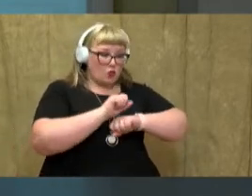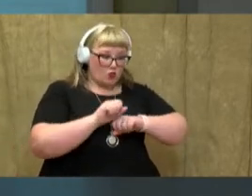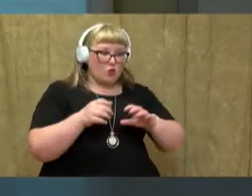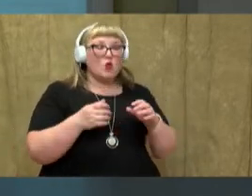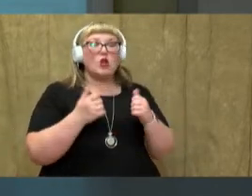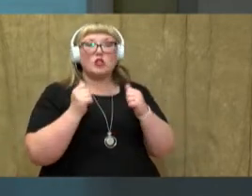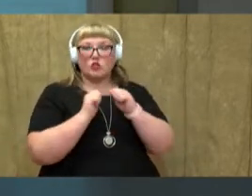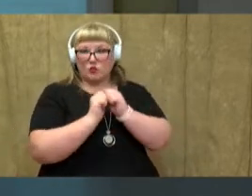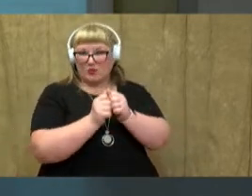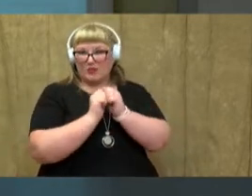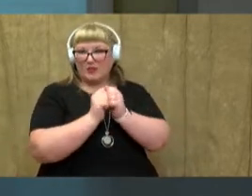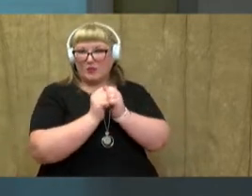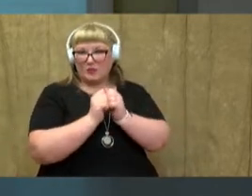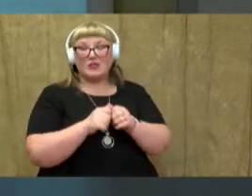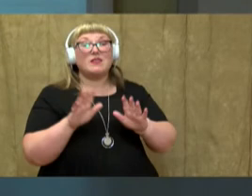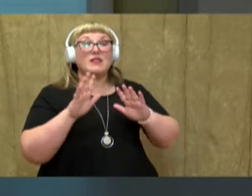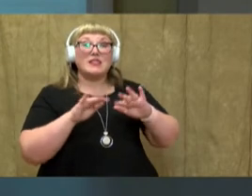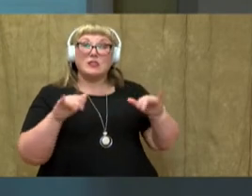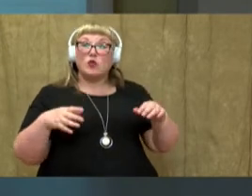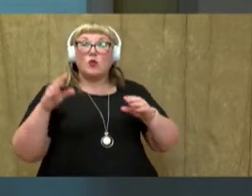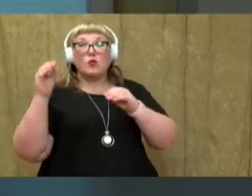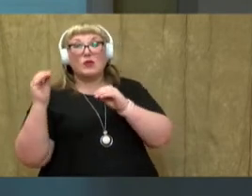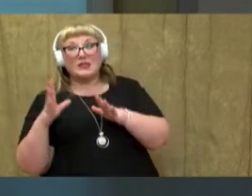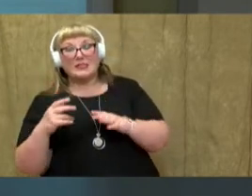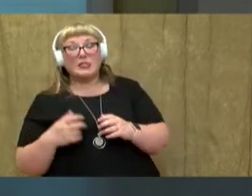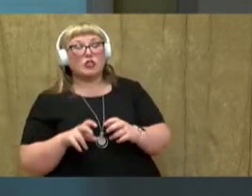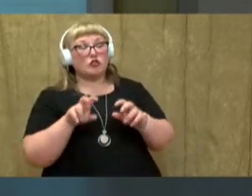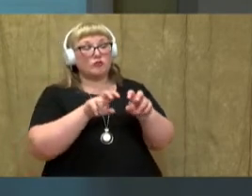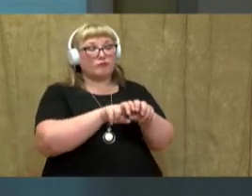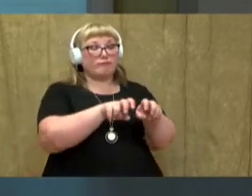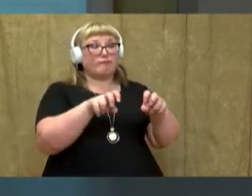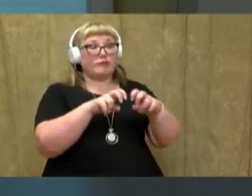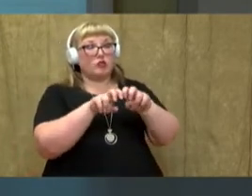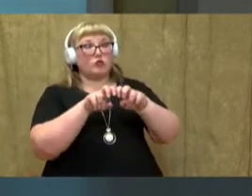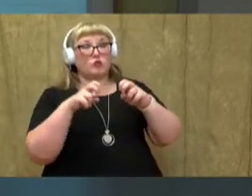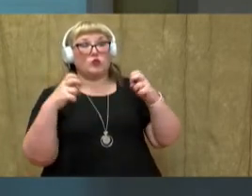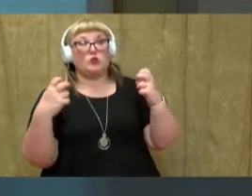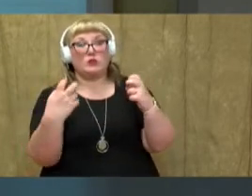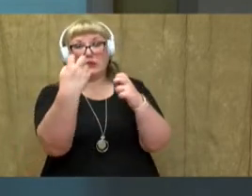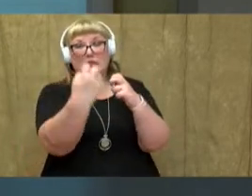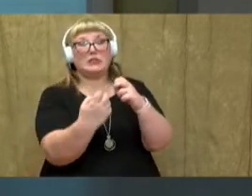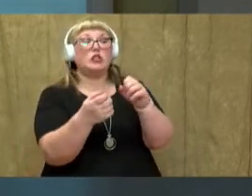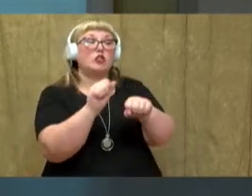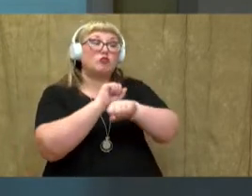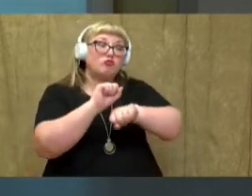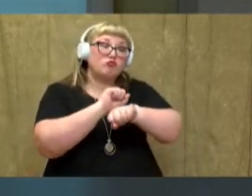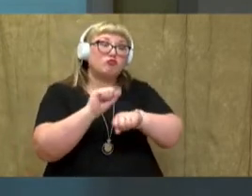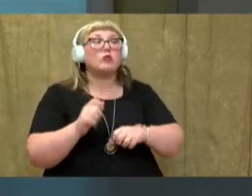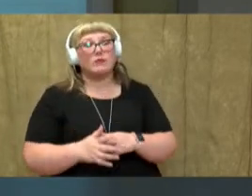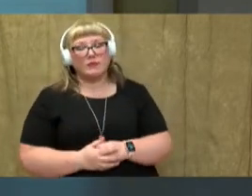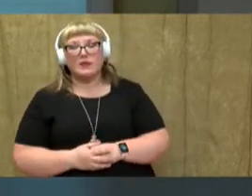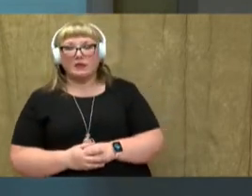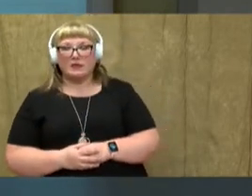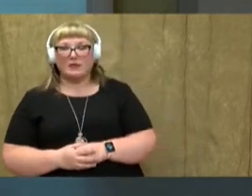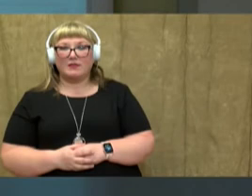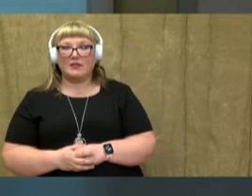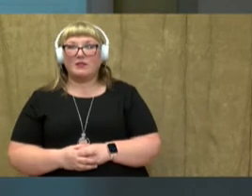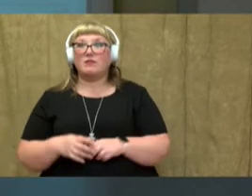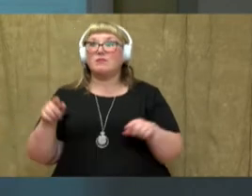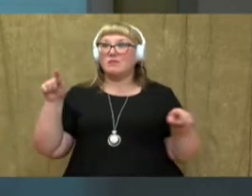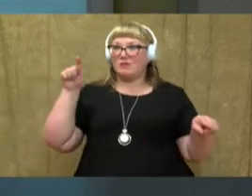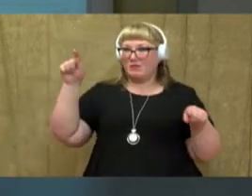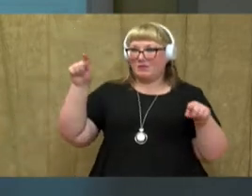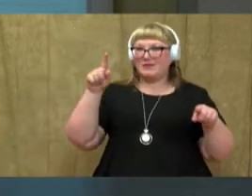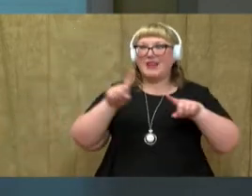And we see in the picture that the children and the teacher are working together. Do you see that in this picture? So that's how they